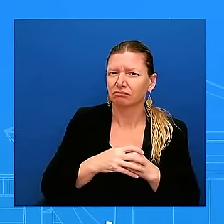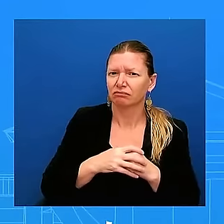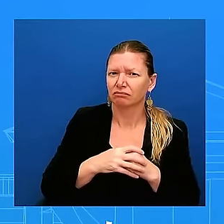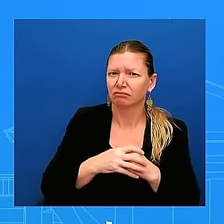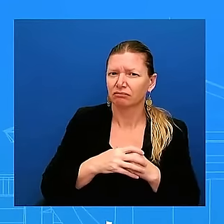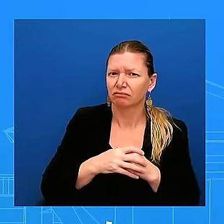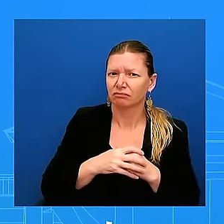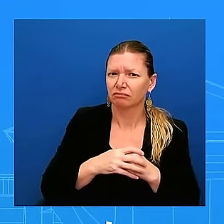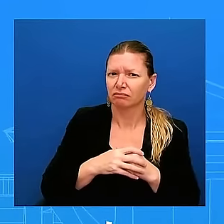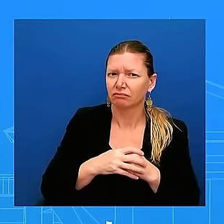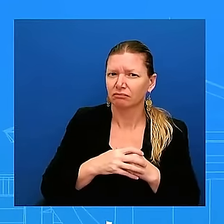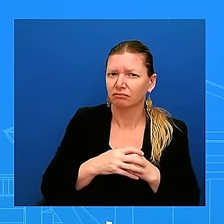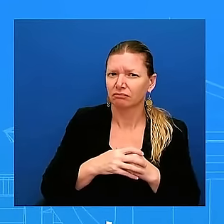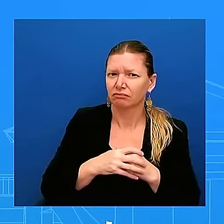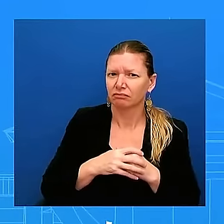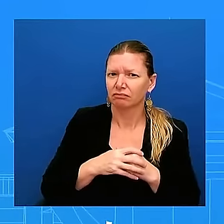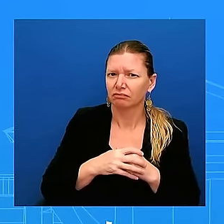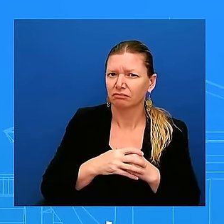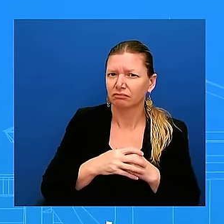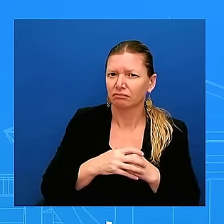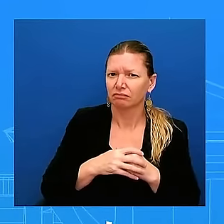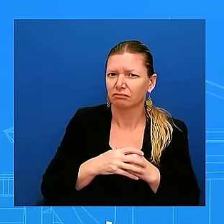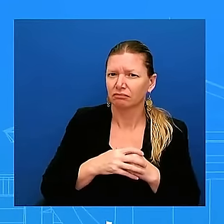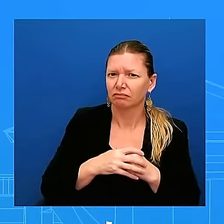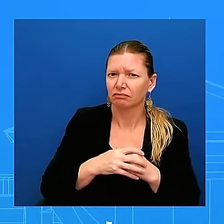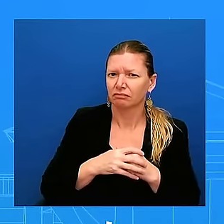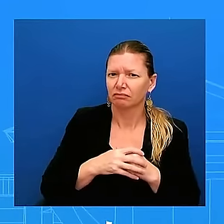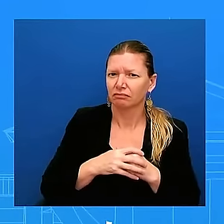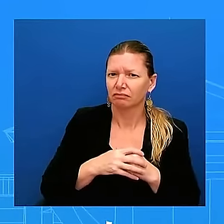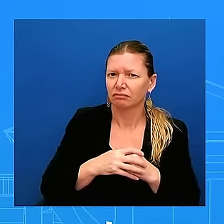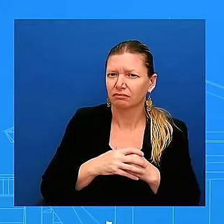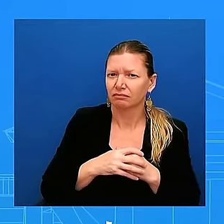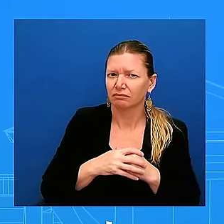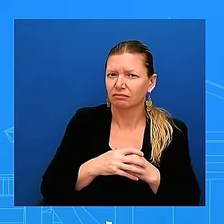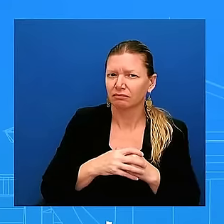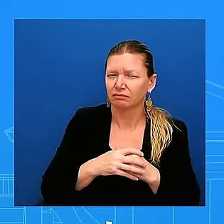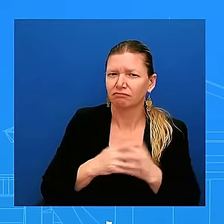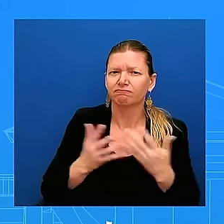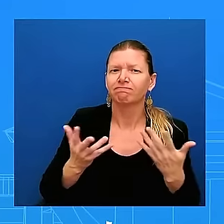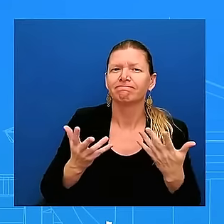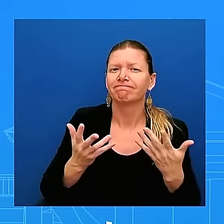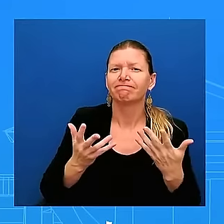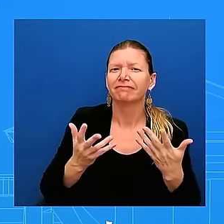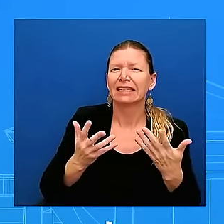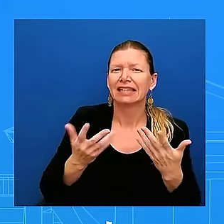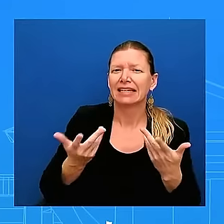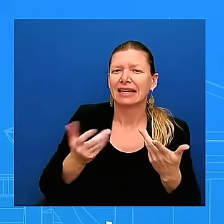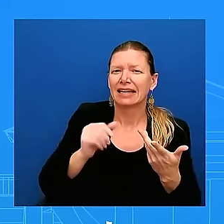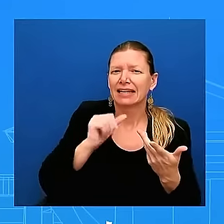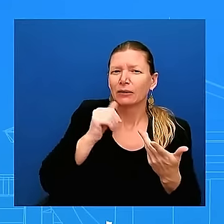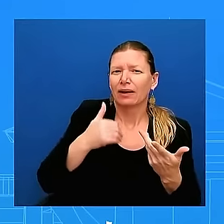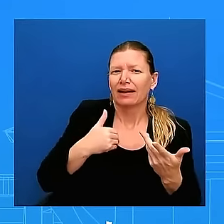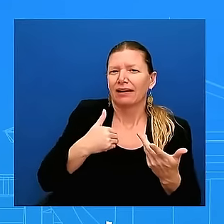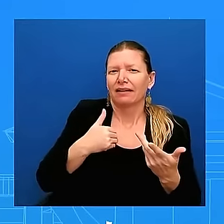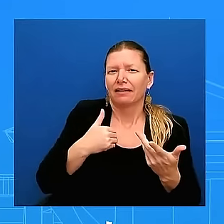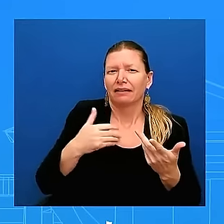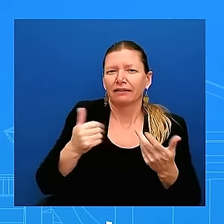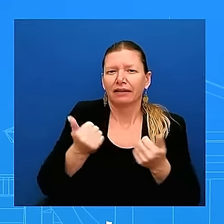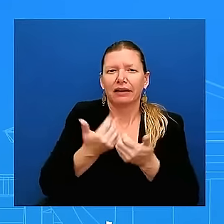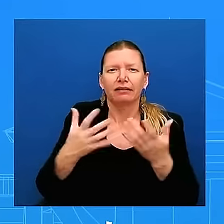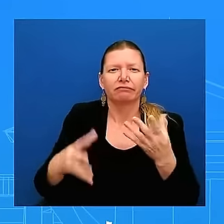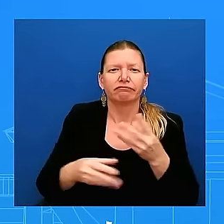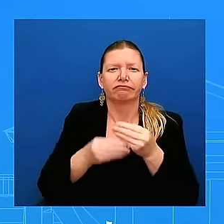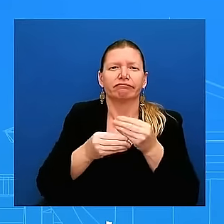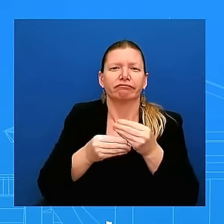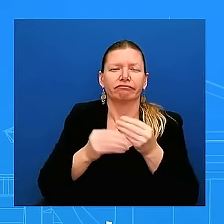um i i don't have anything we don't have anything at this time to share on any travel uh for the president so just leave it there okay